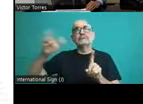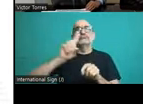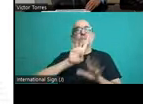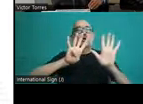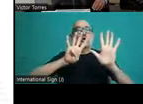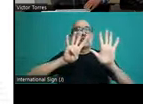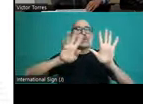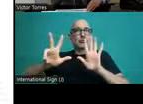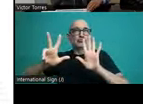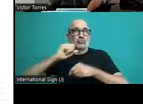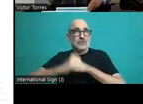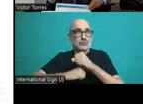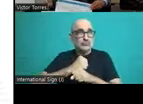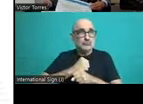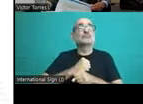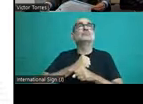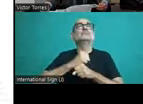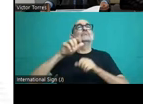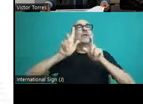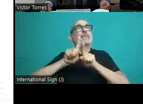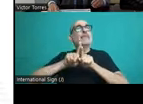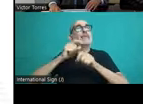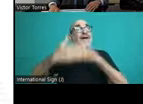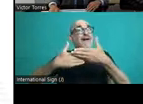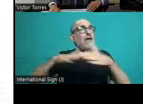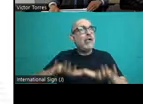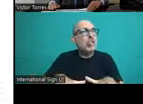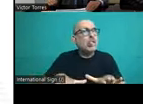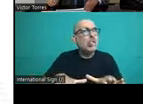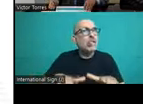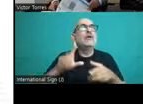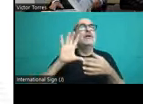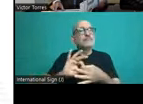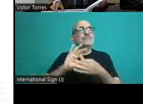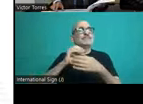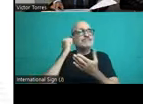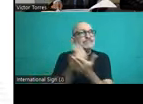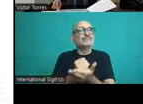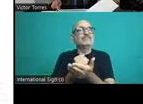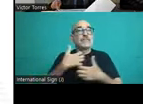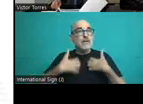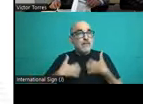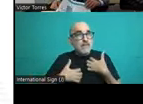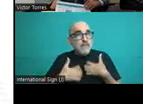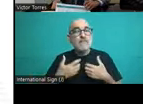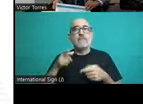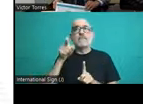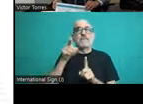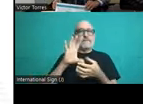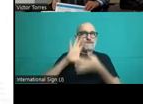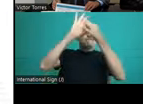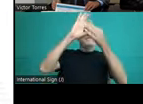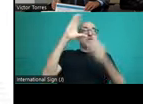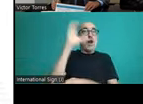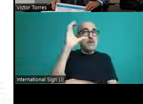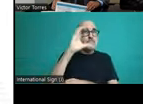so the business model was changed again. And there is a